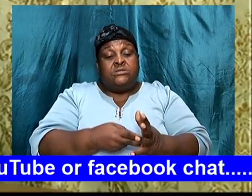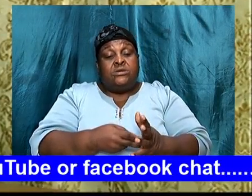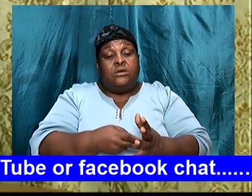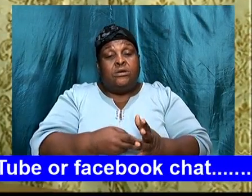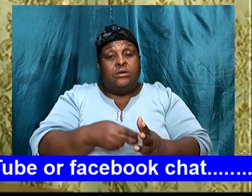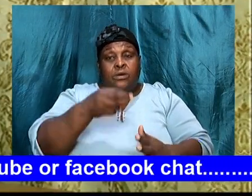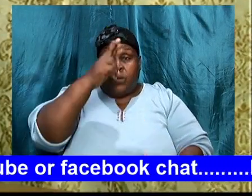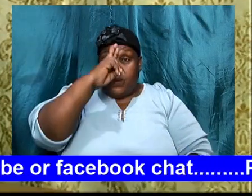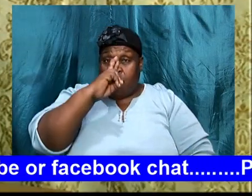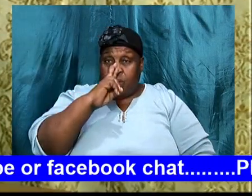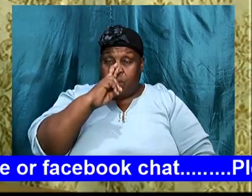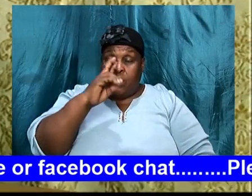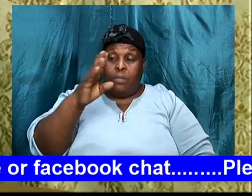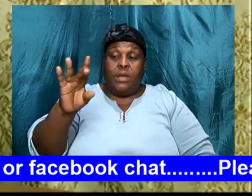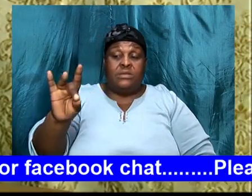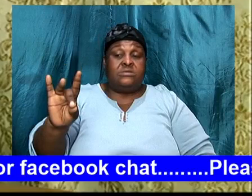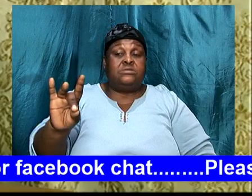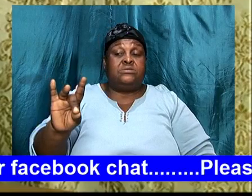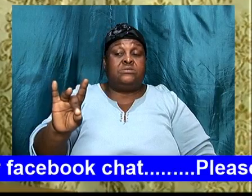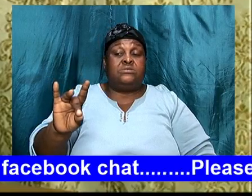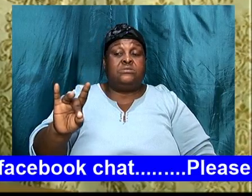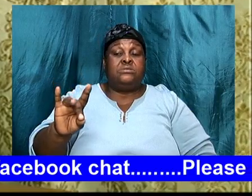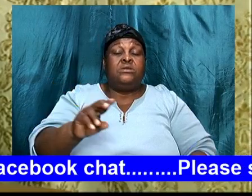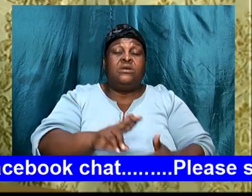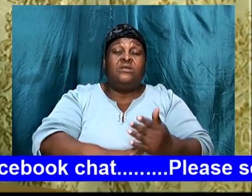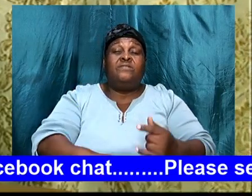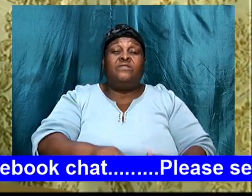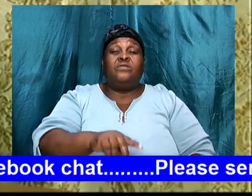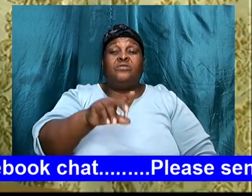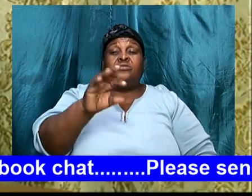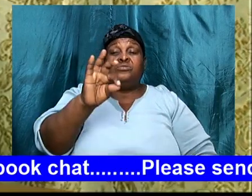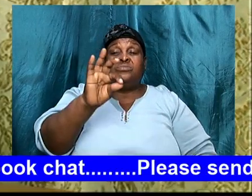Romans 8, verses 28,